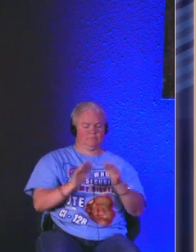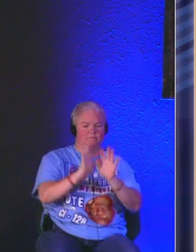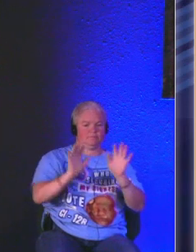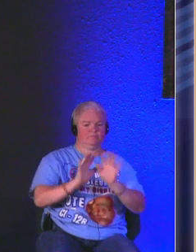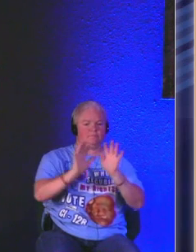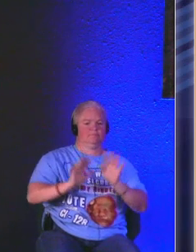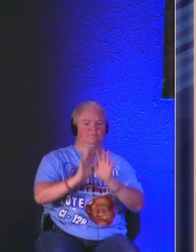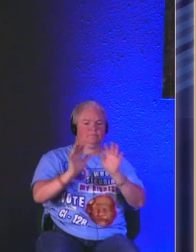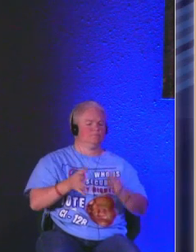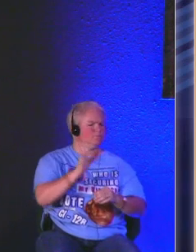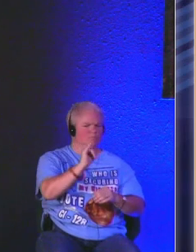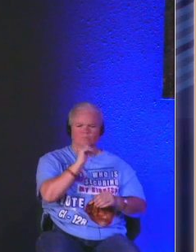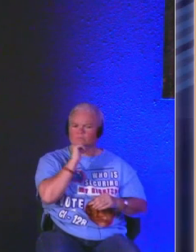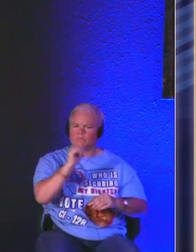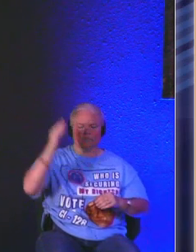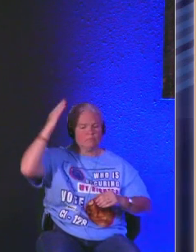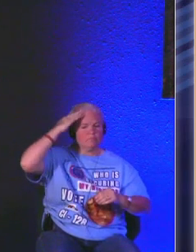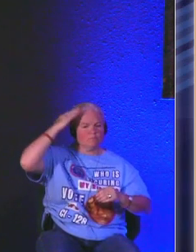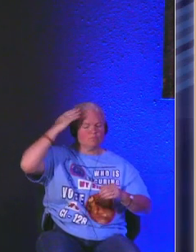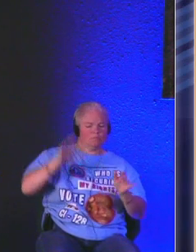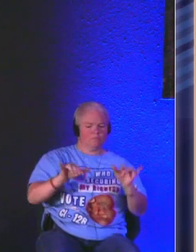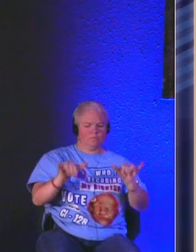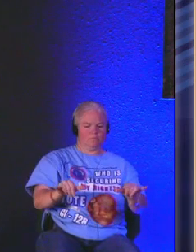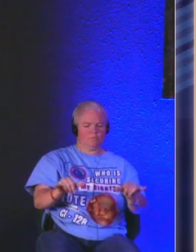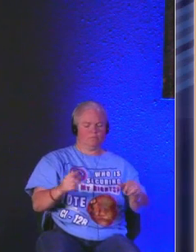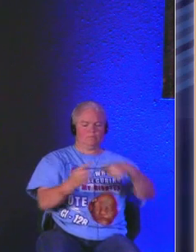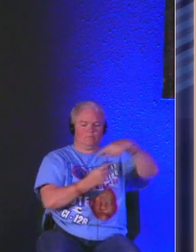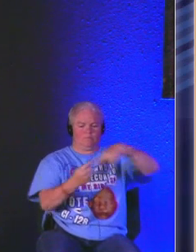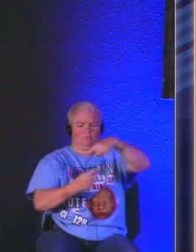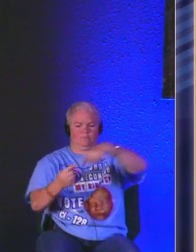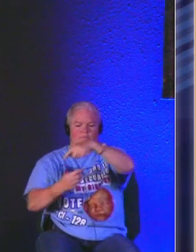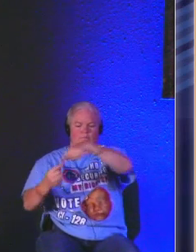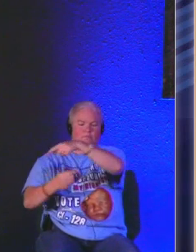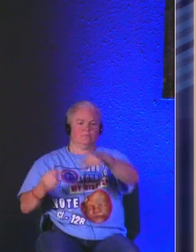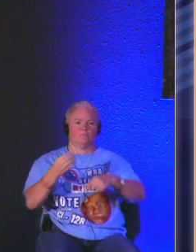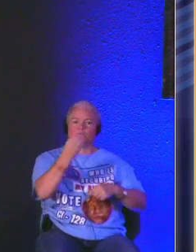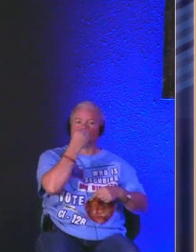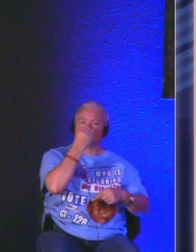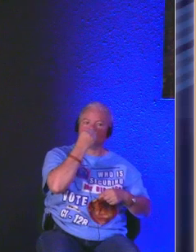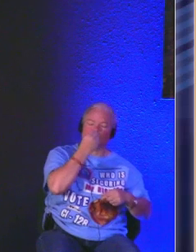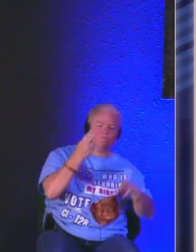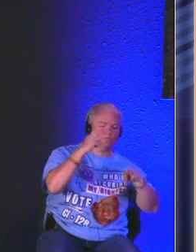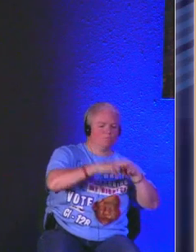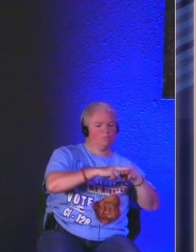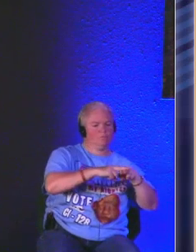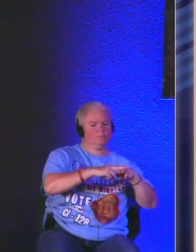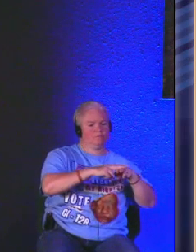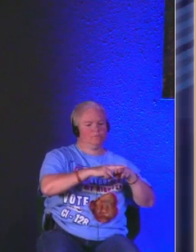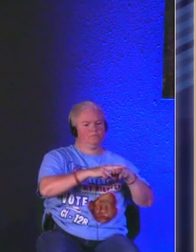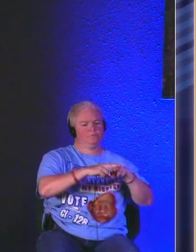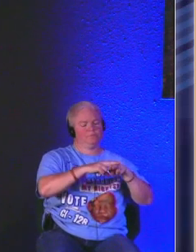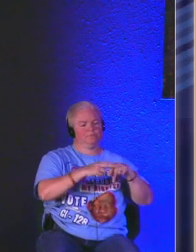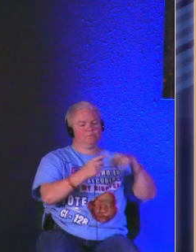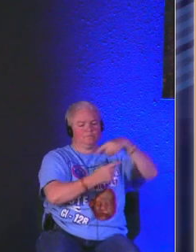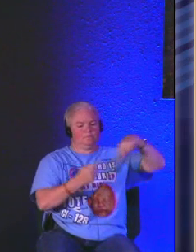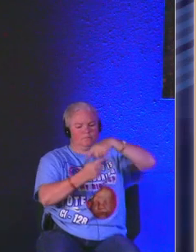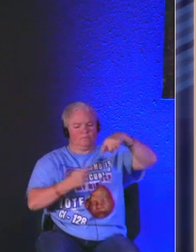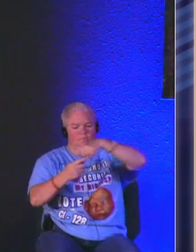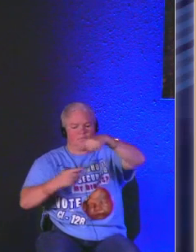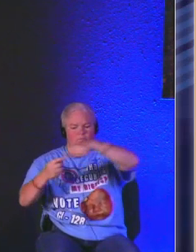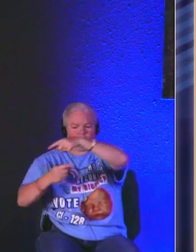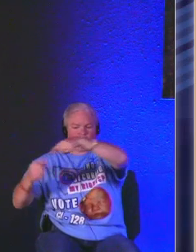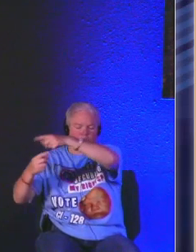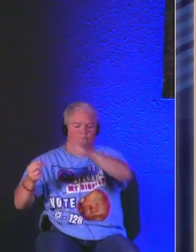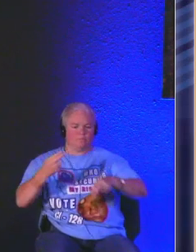sundays thing I didn't know anything about it stay fellowship with us eat with us laugh with us just hang out with